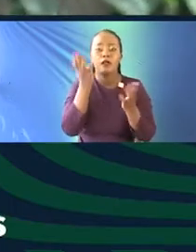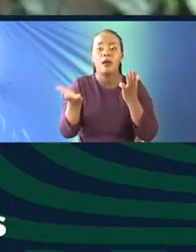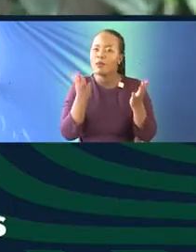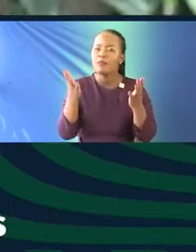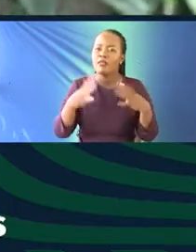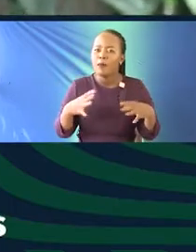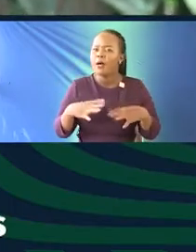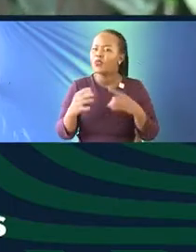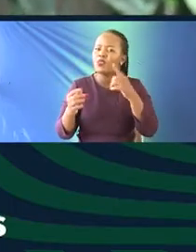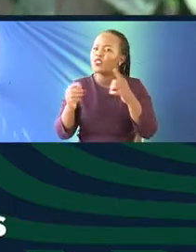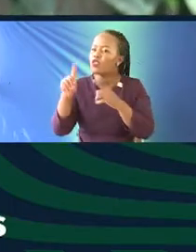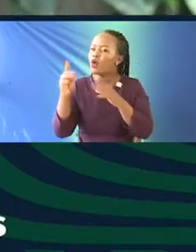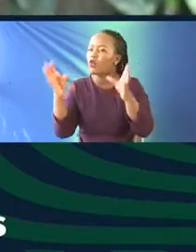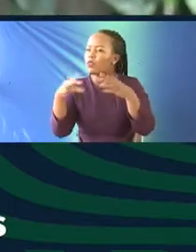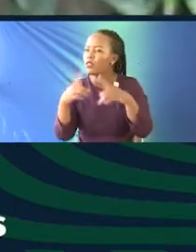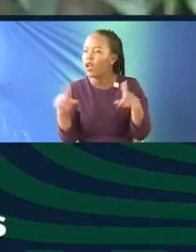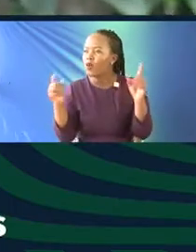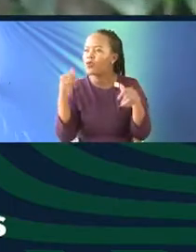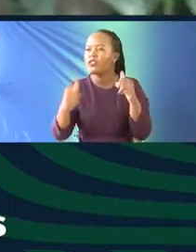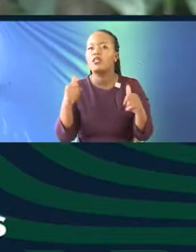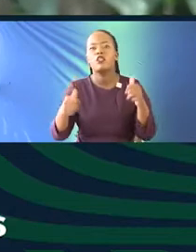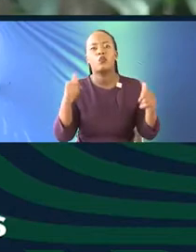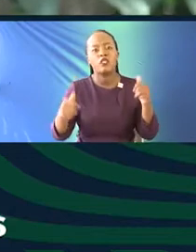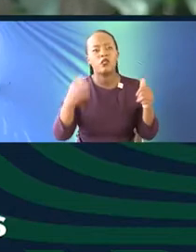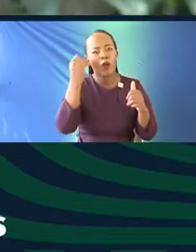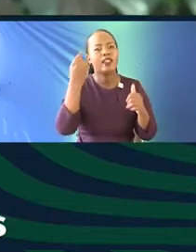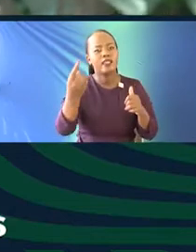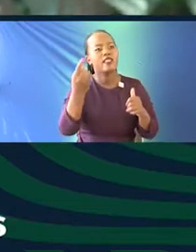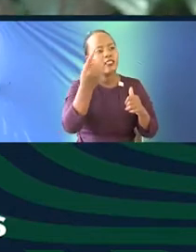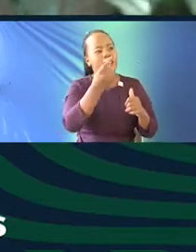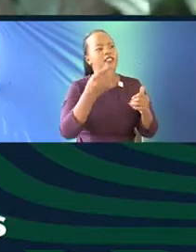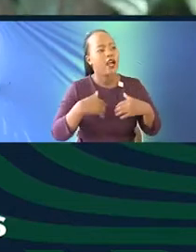the audience what it is called in your community because everybody has this.